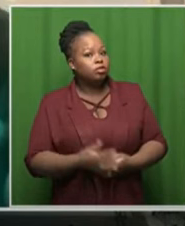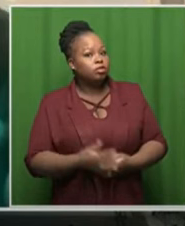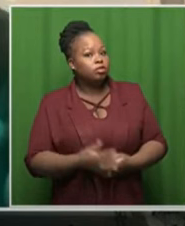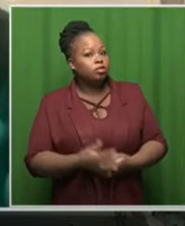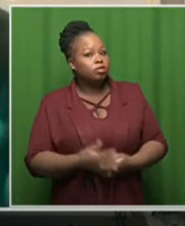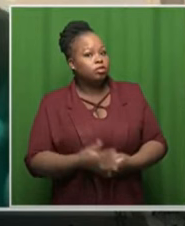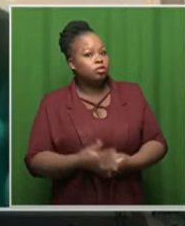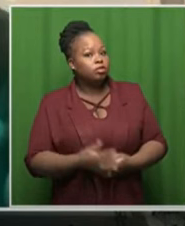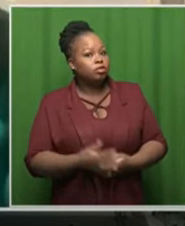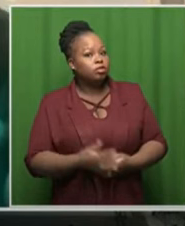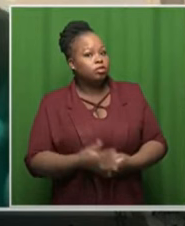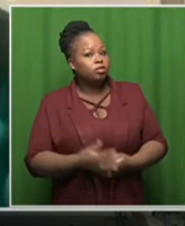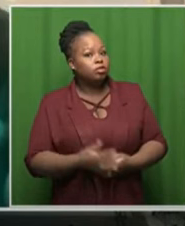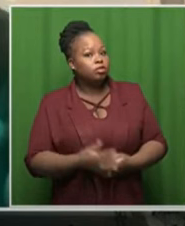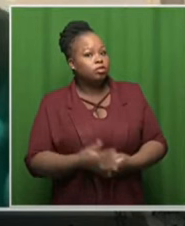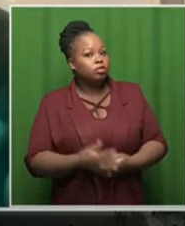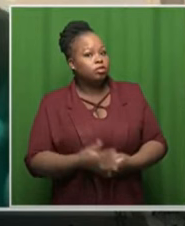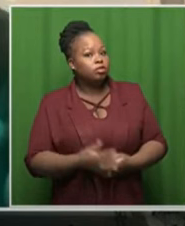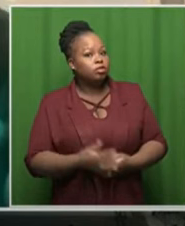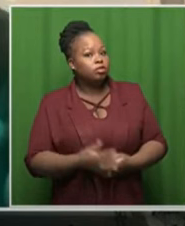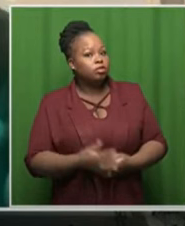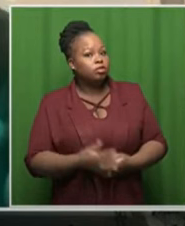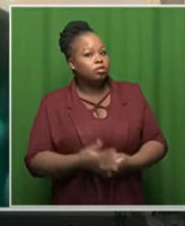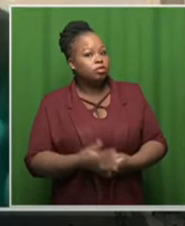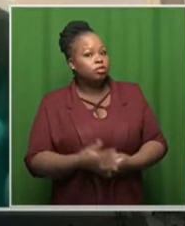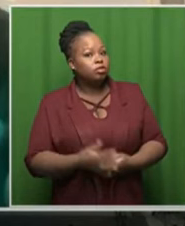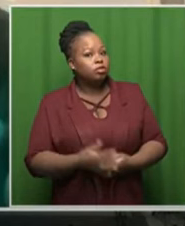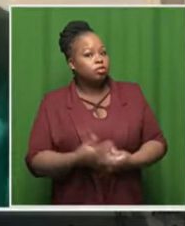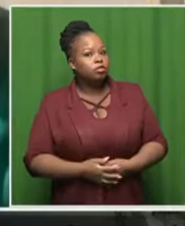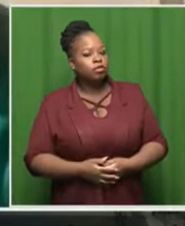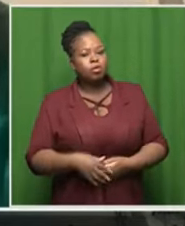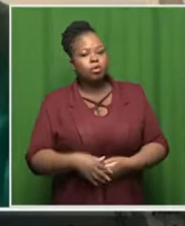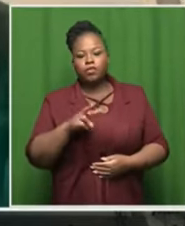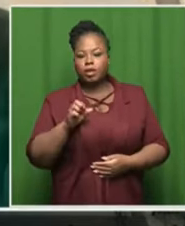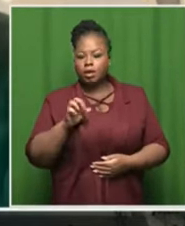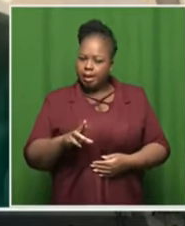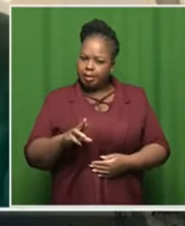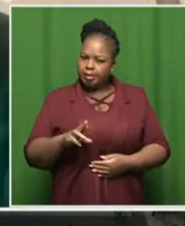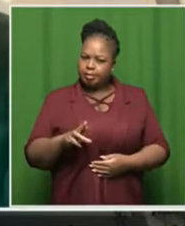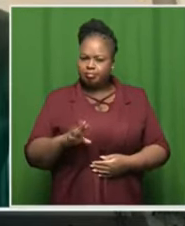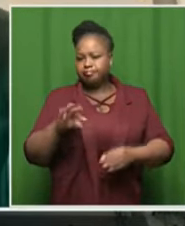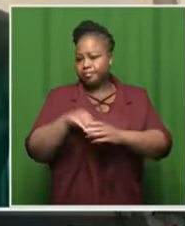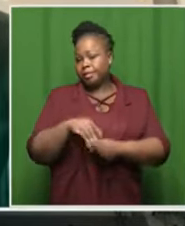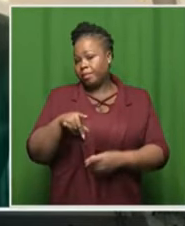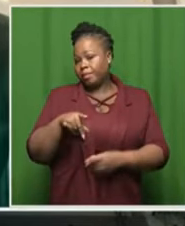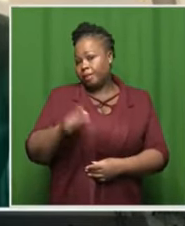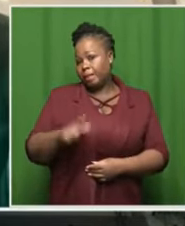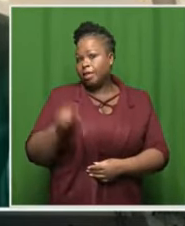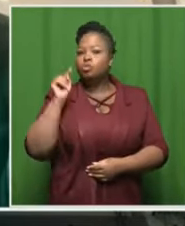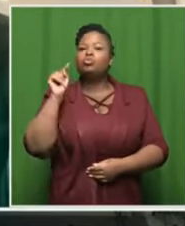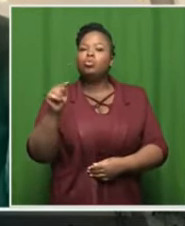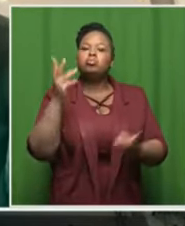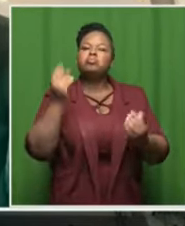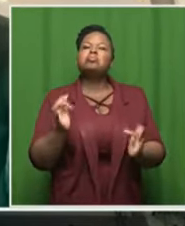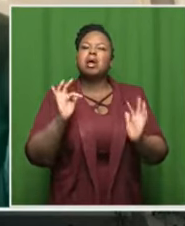be number one you know miss you know he's great i like him to the psl and how much are you